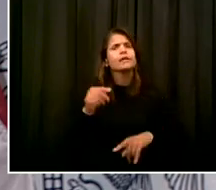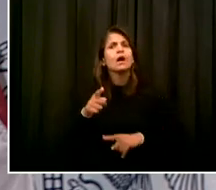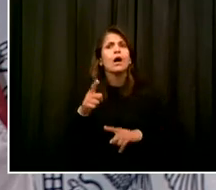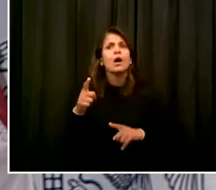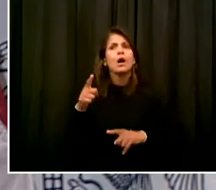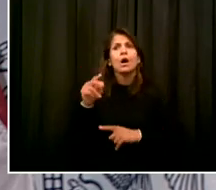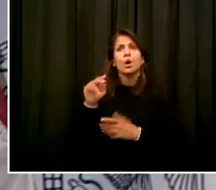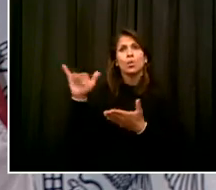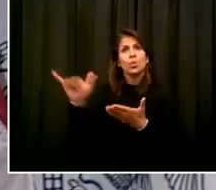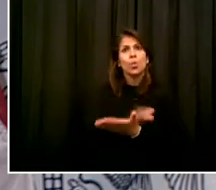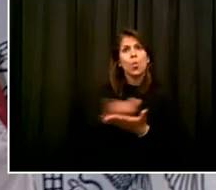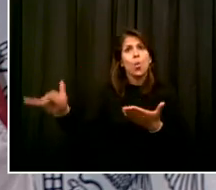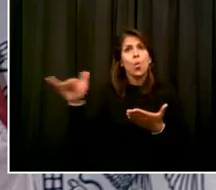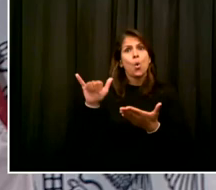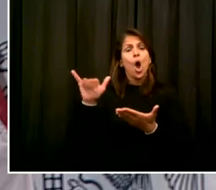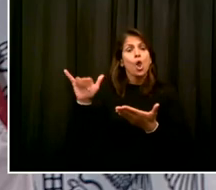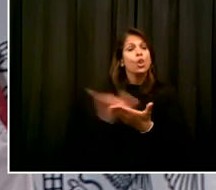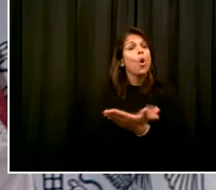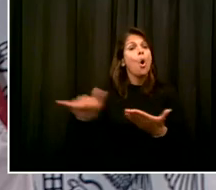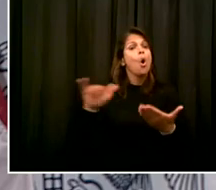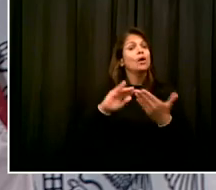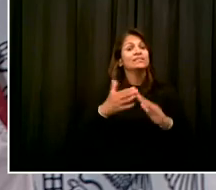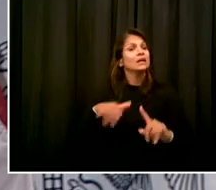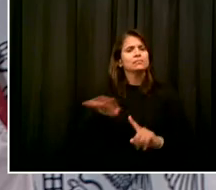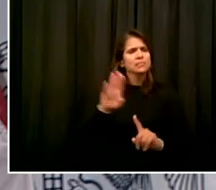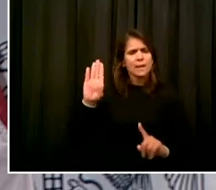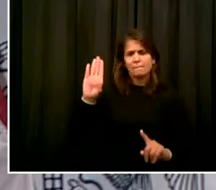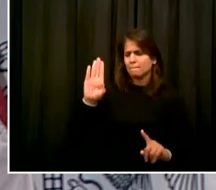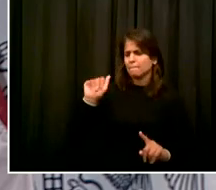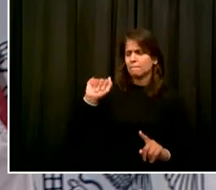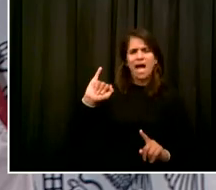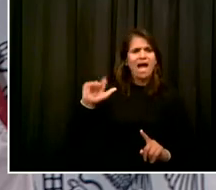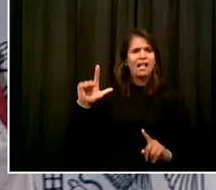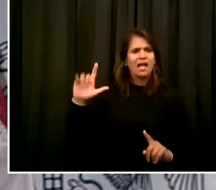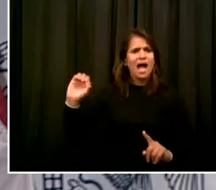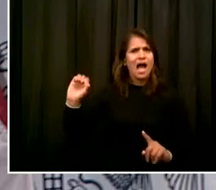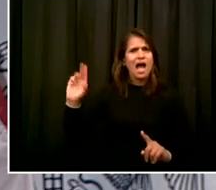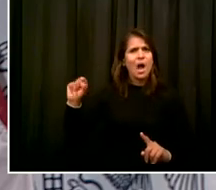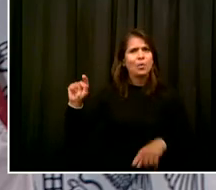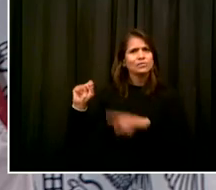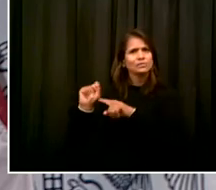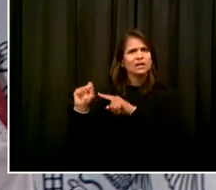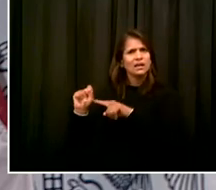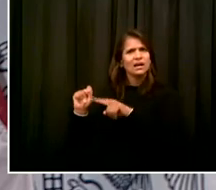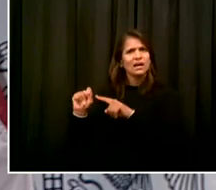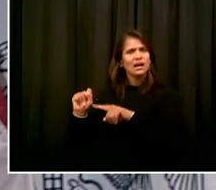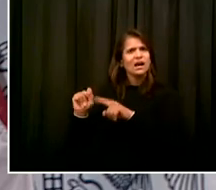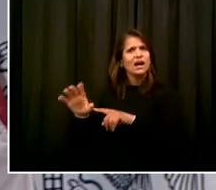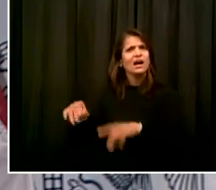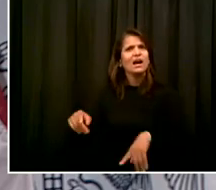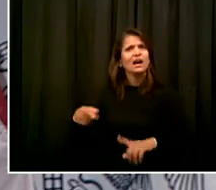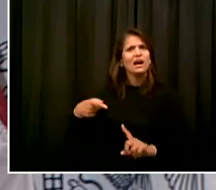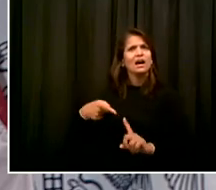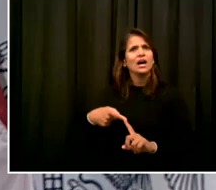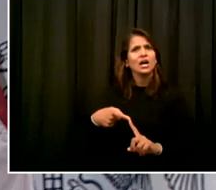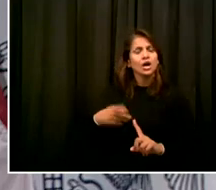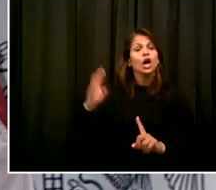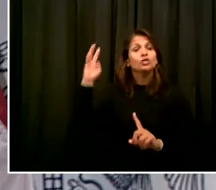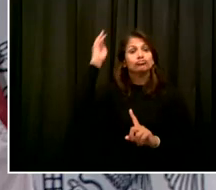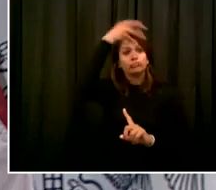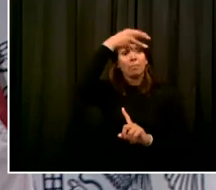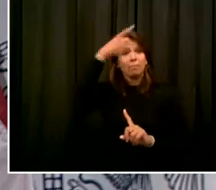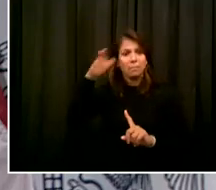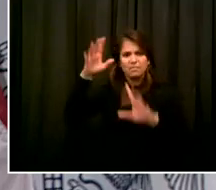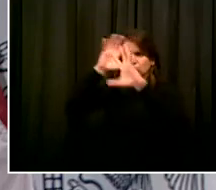critic of President Trump on other issues. This president is considered to be someone who takes revenge on critics and really falls for flattery. I'm wondering if